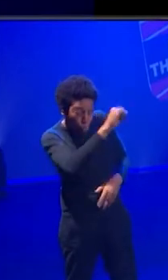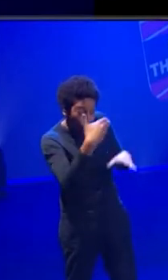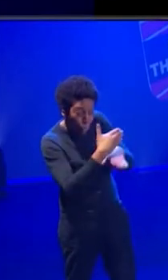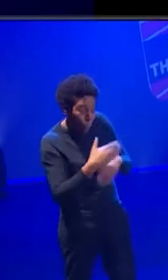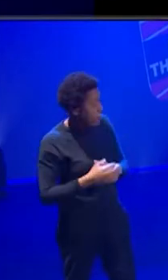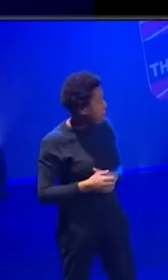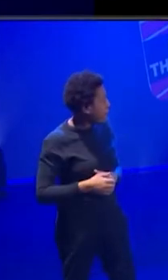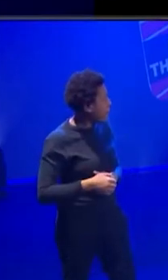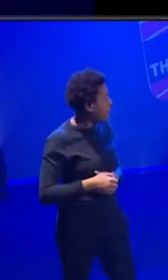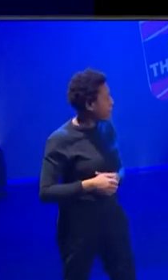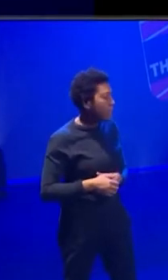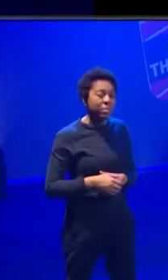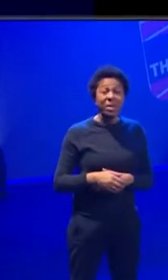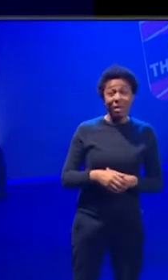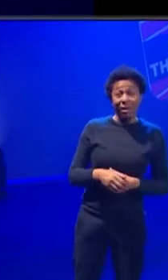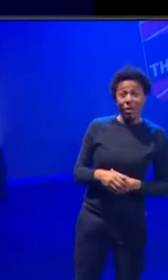Surely. Where are you?